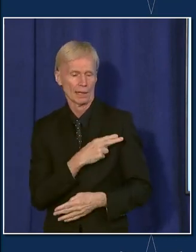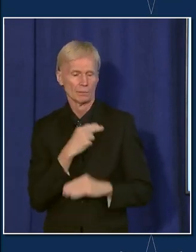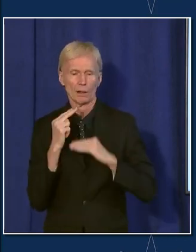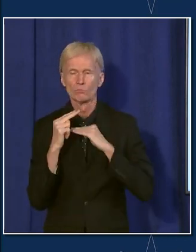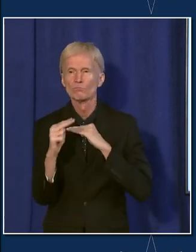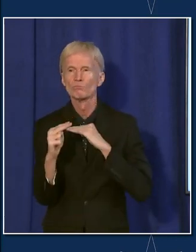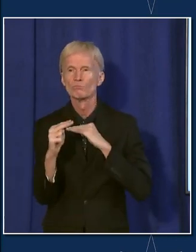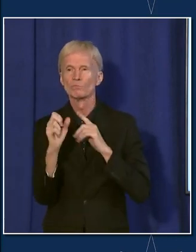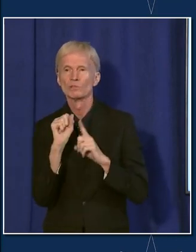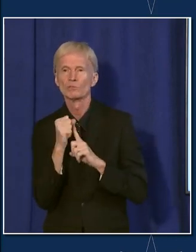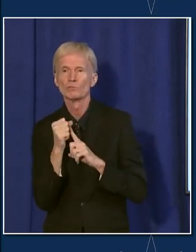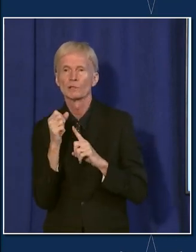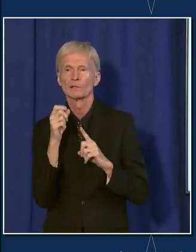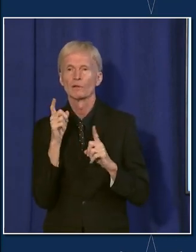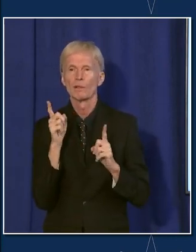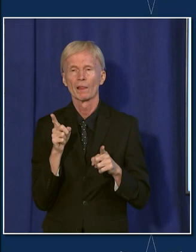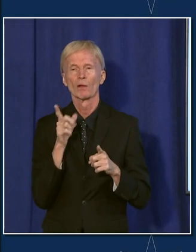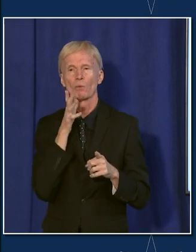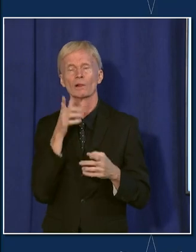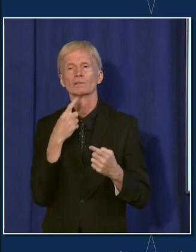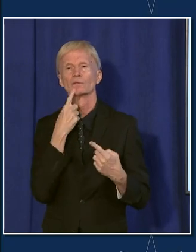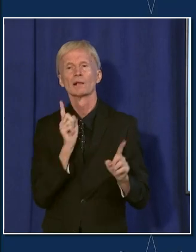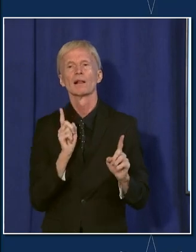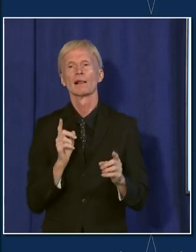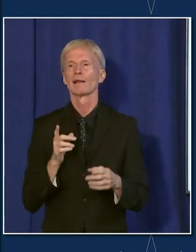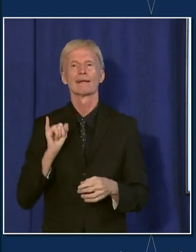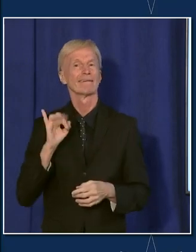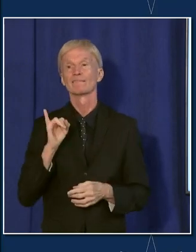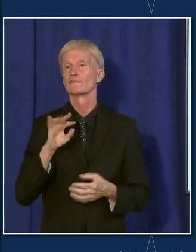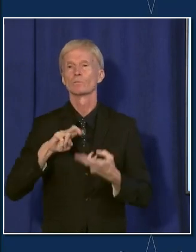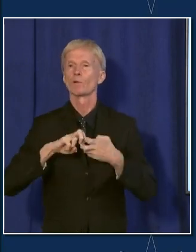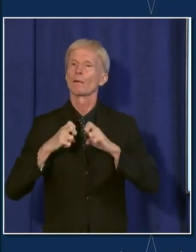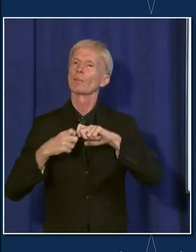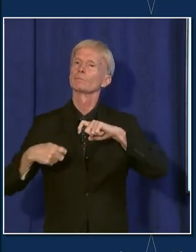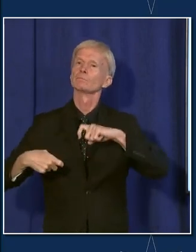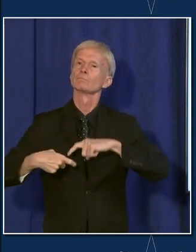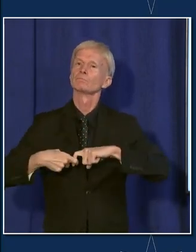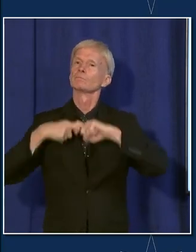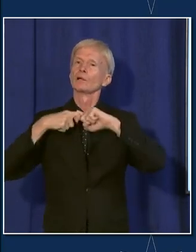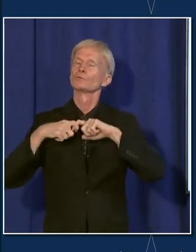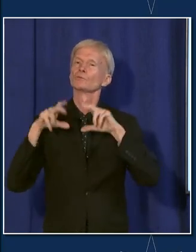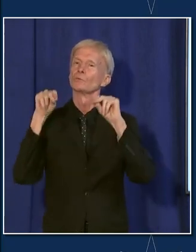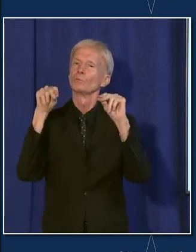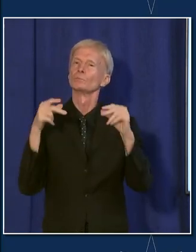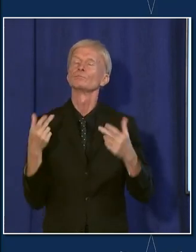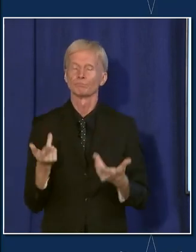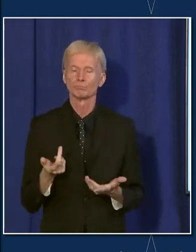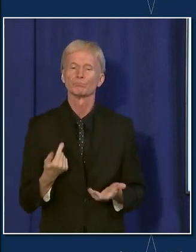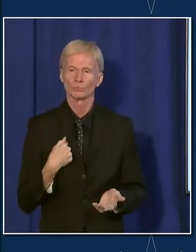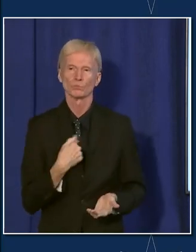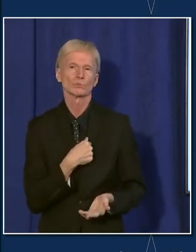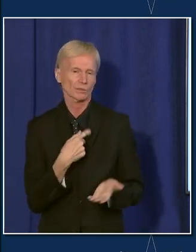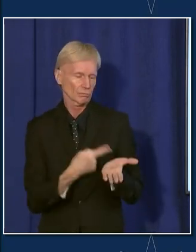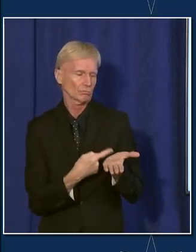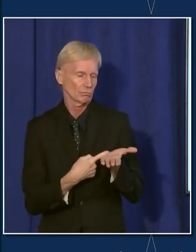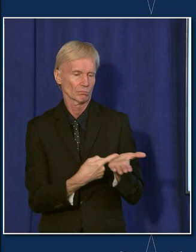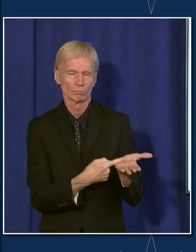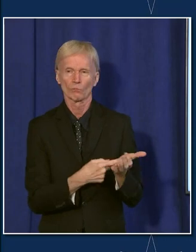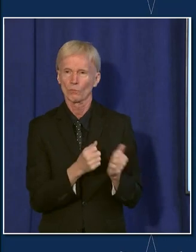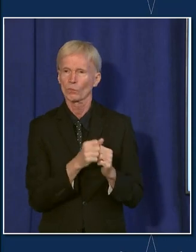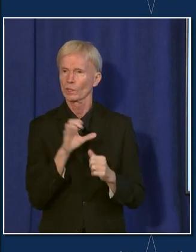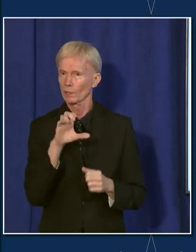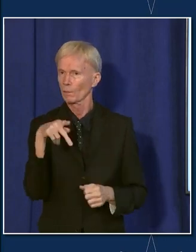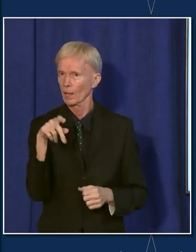cases, et cetera, that would prompt you to cause? Yeah, so, you know, there are ongoing conversations, you know, with CPS, with